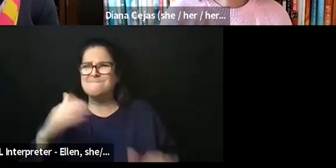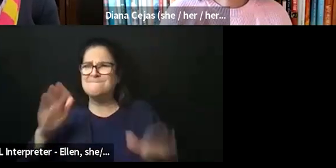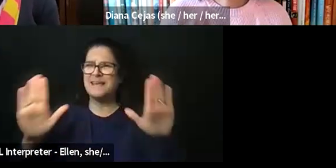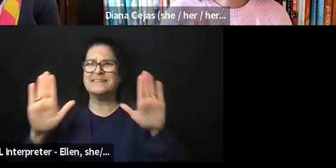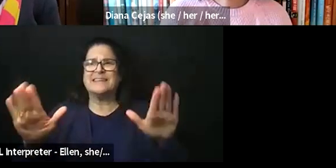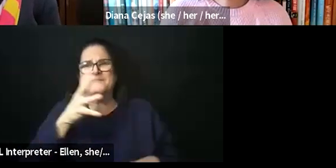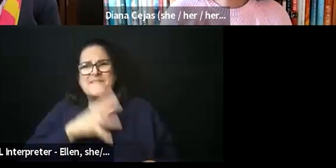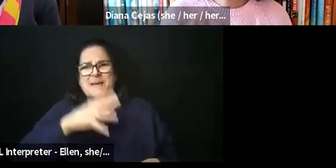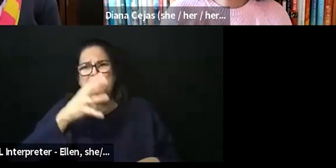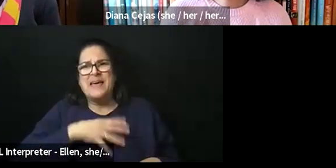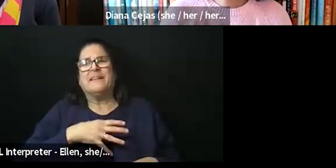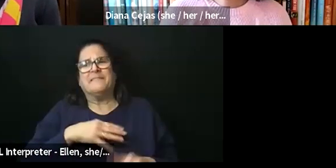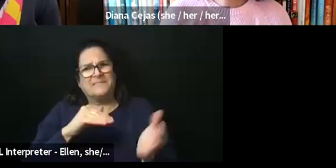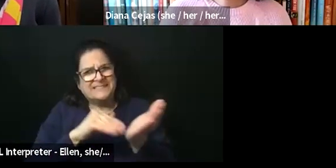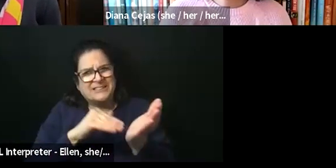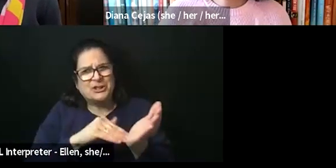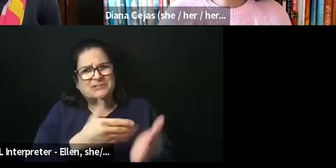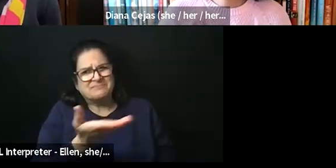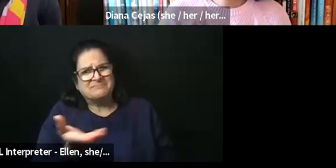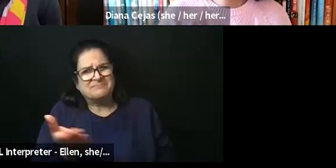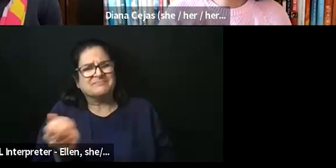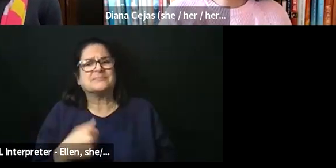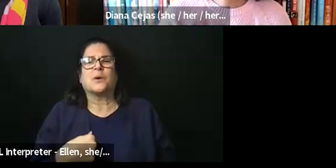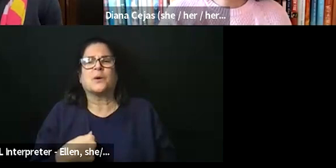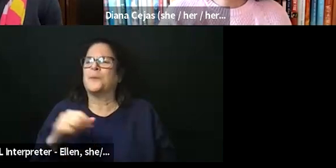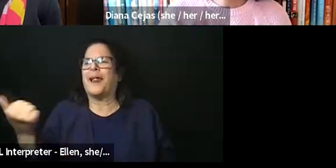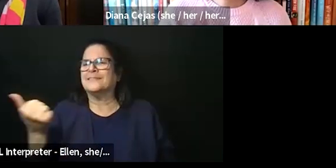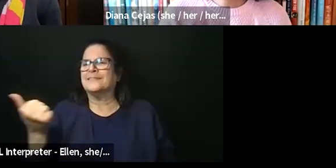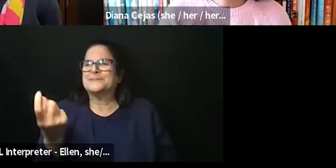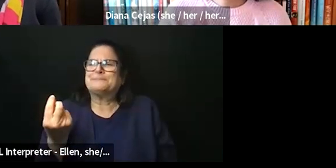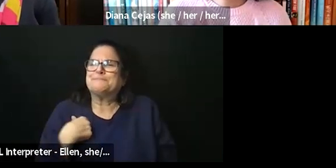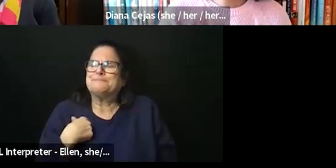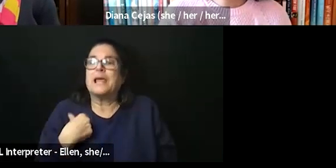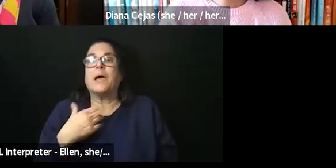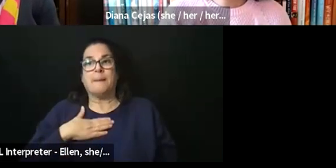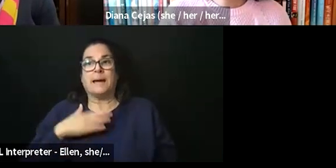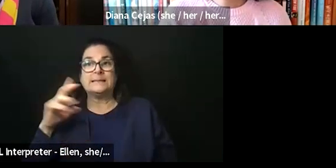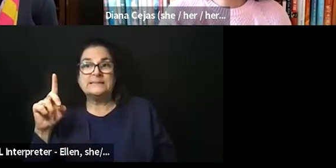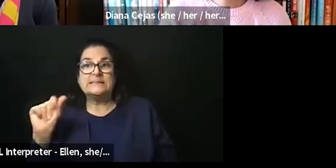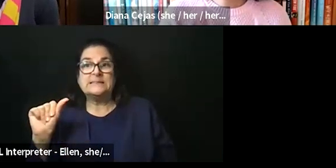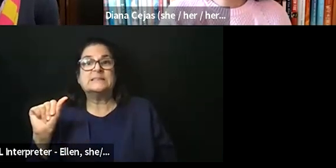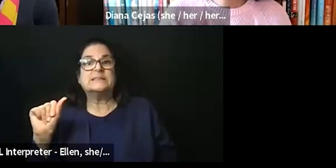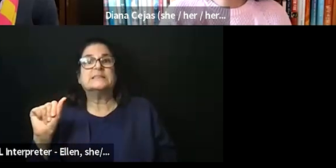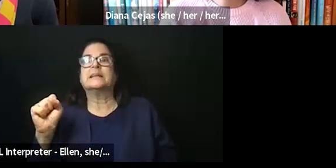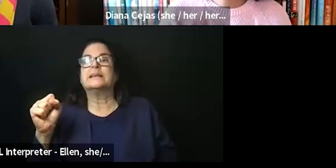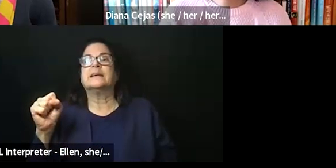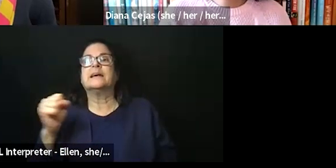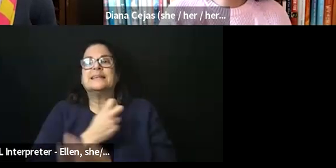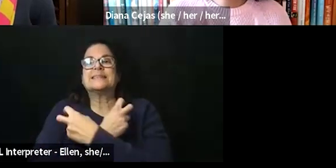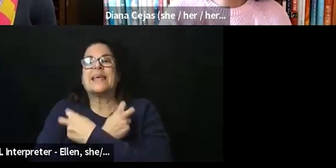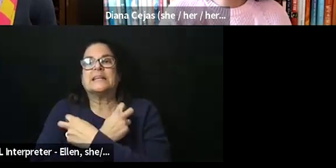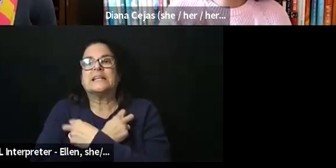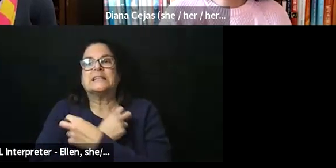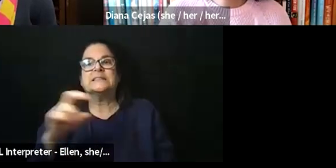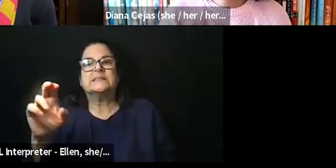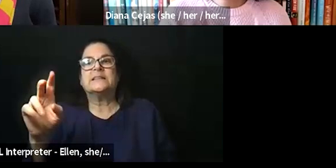what else can I say? My disability is a skeletal dysplasia, rare one that results not only